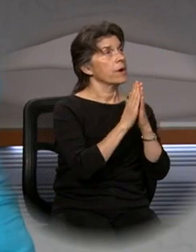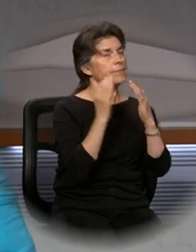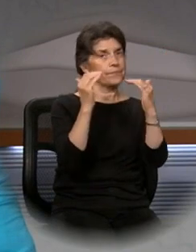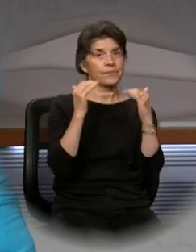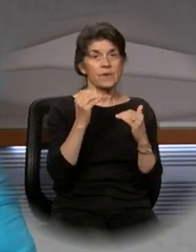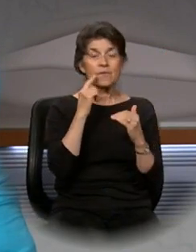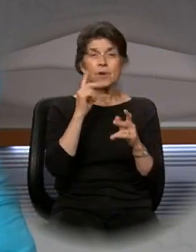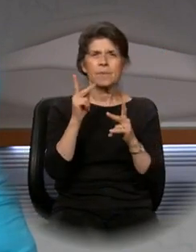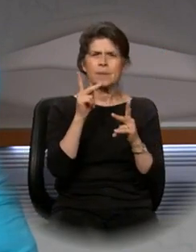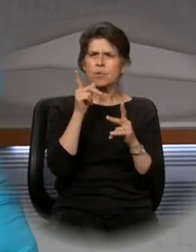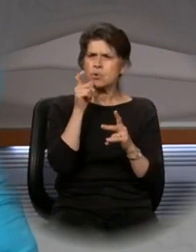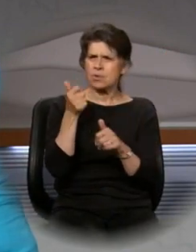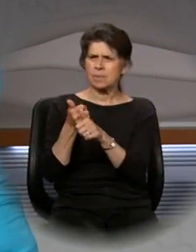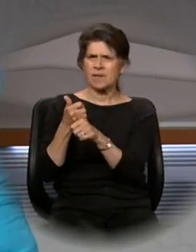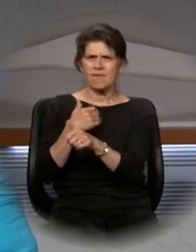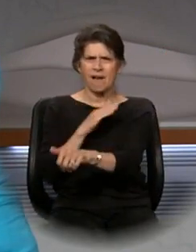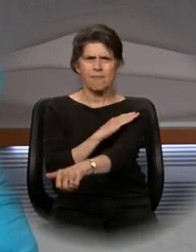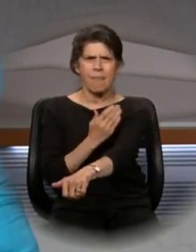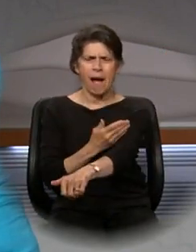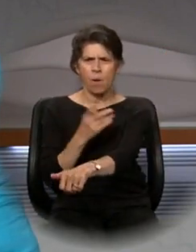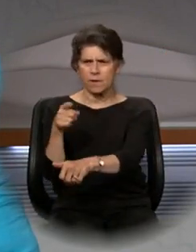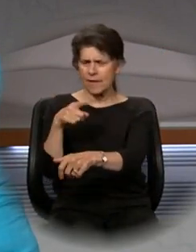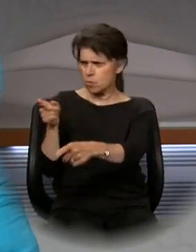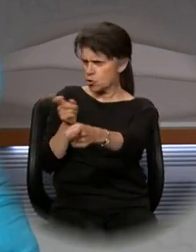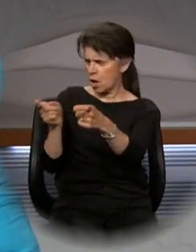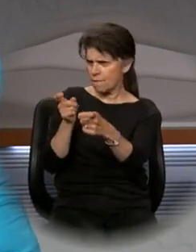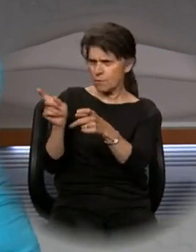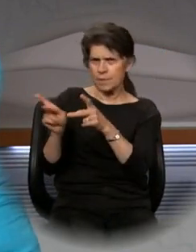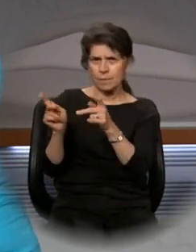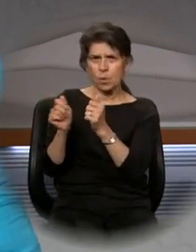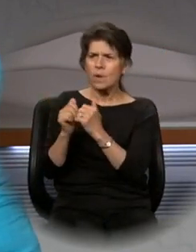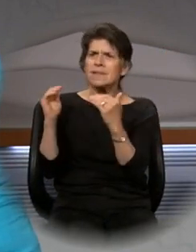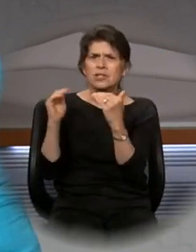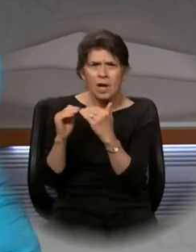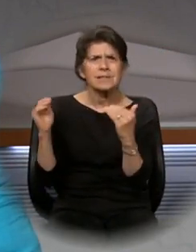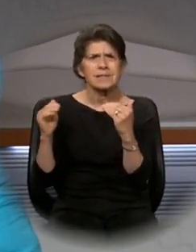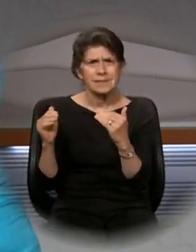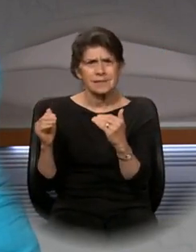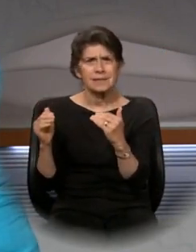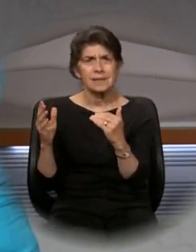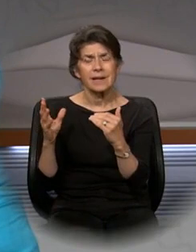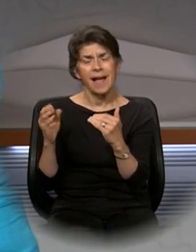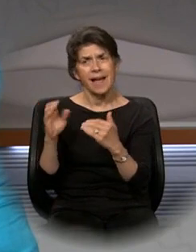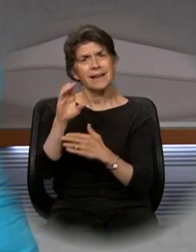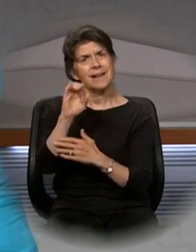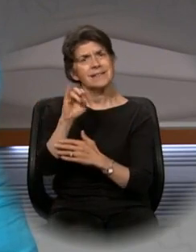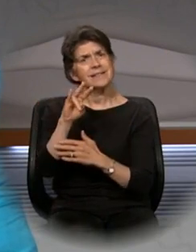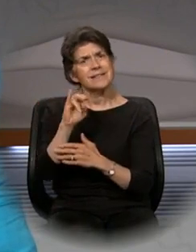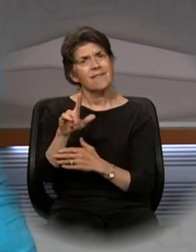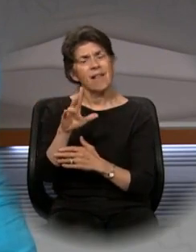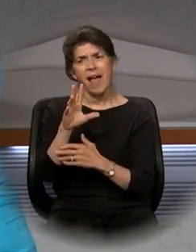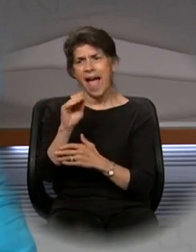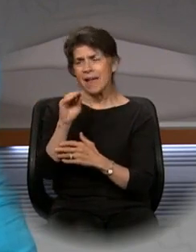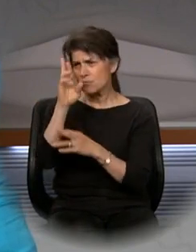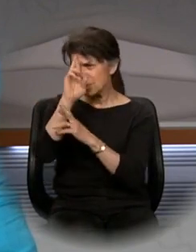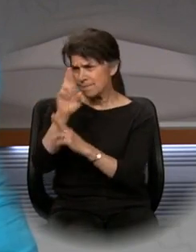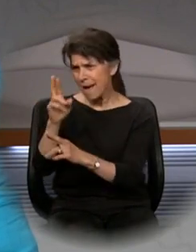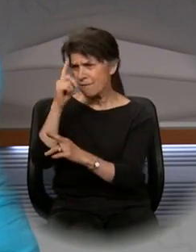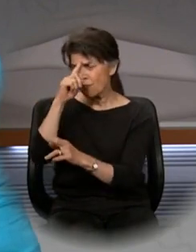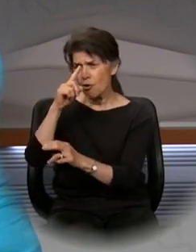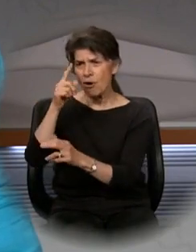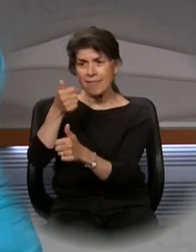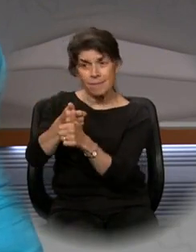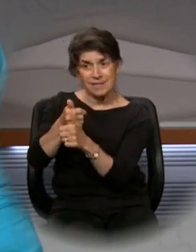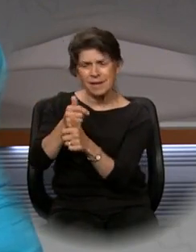of authority and power, that they will govern with justice and a civil and mutual respect for themselves